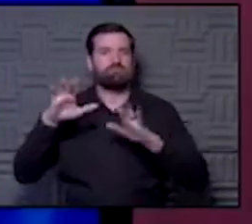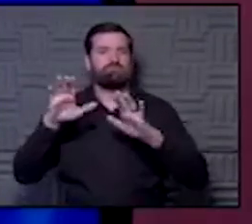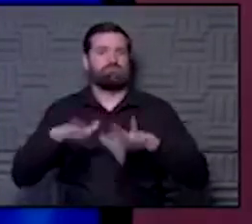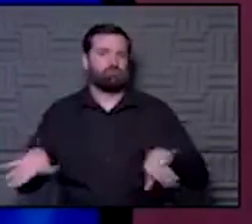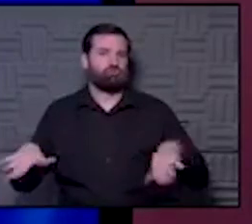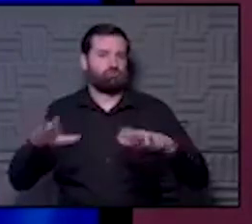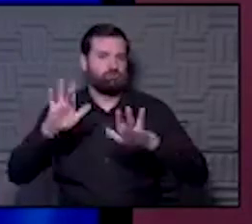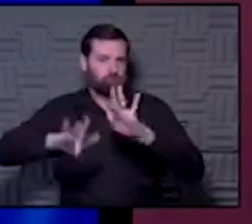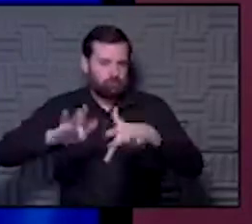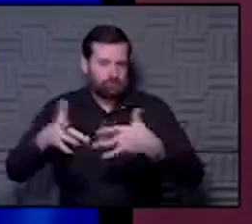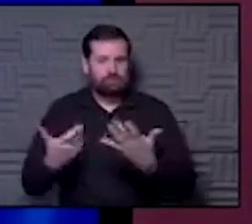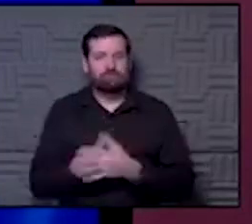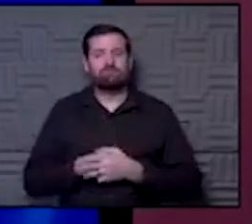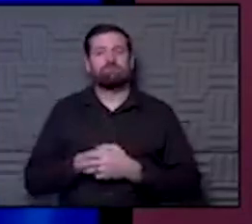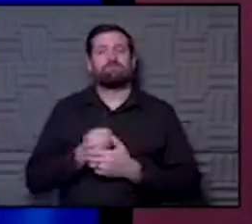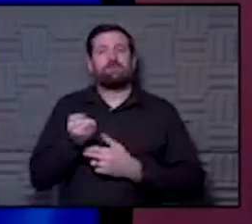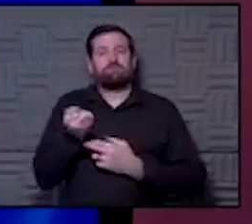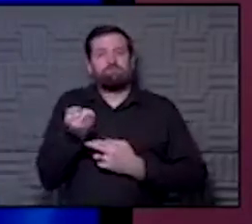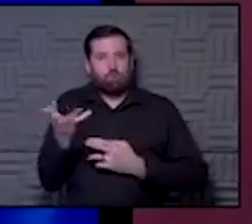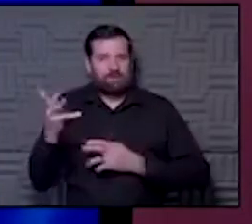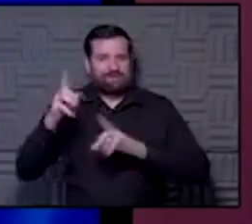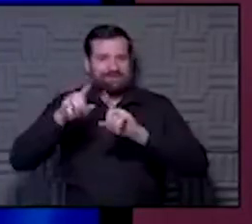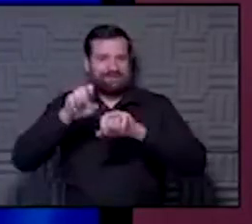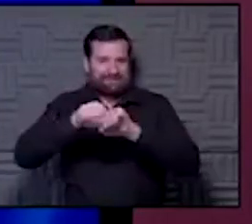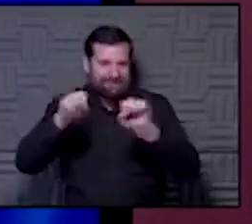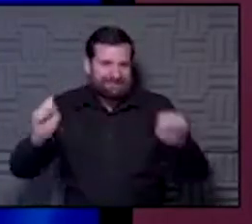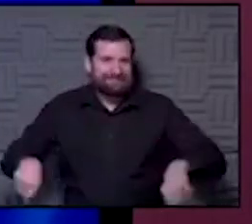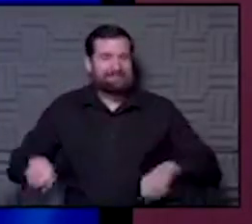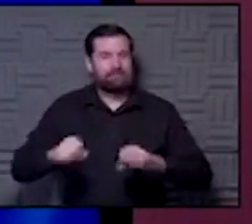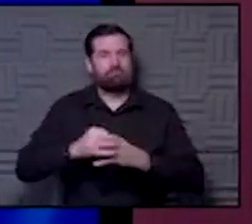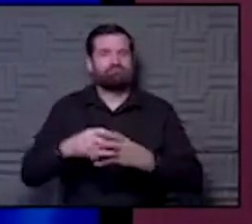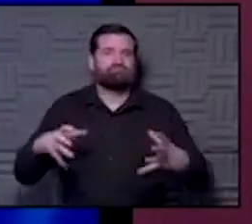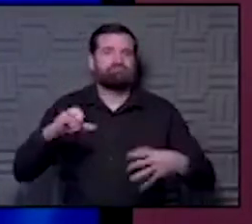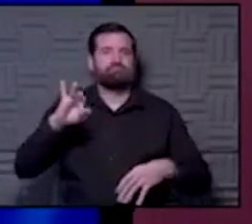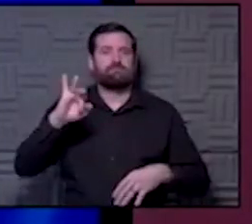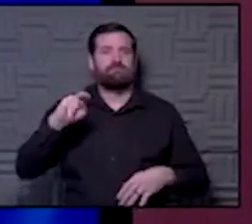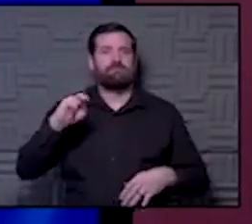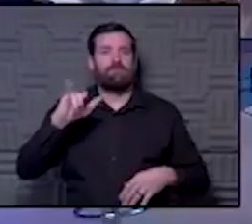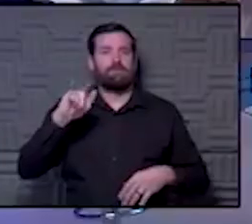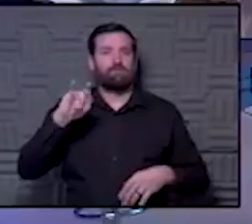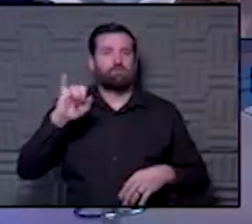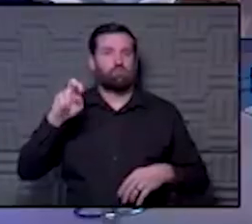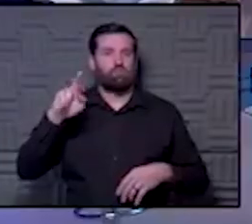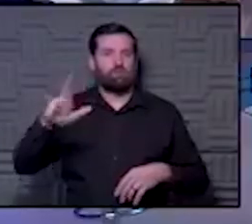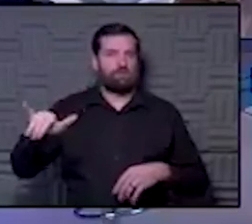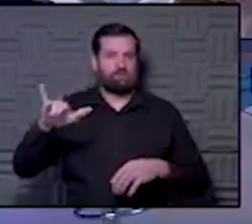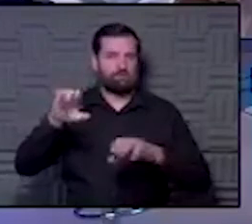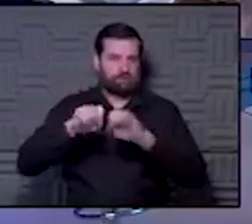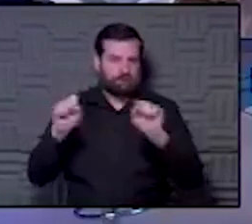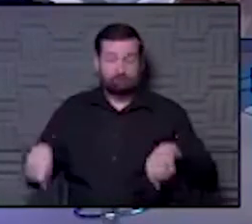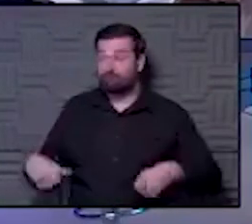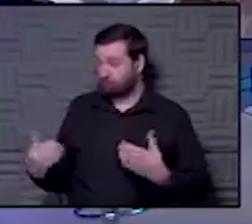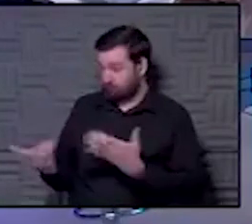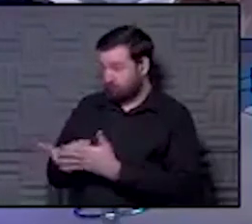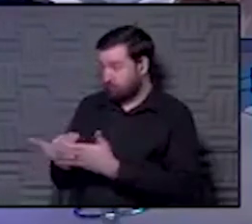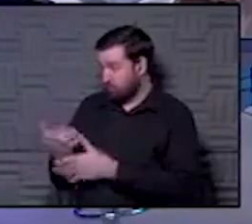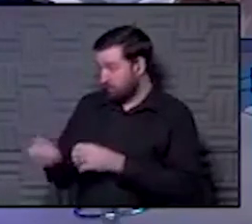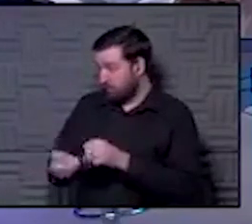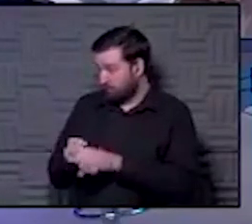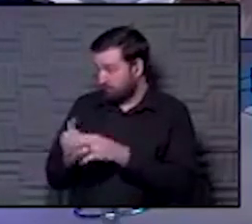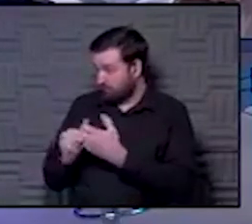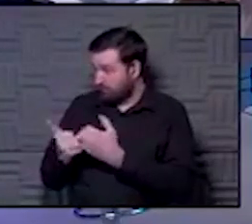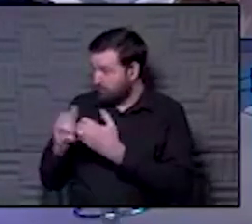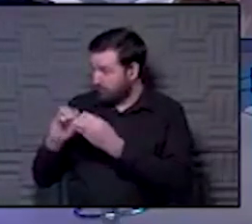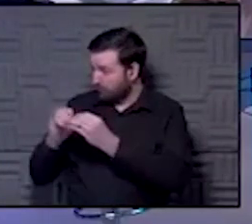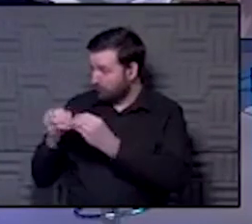about the multi-system inflammatory syndrome being seen in children. But first, Hawkeye, it's a new year. How are we doing?